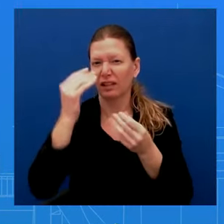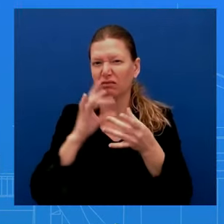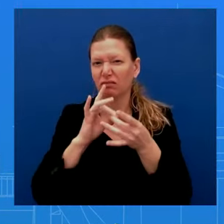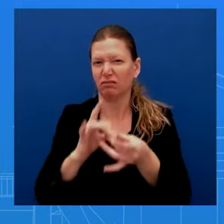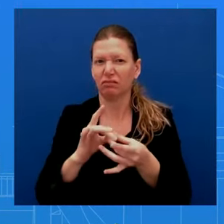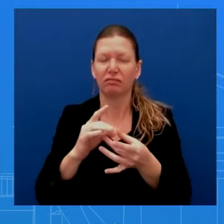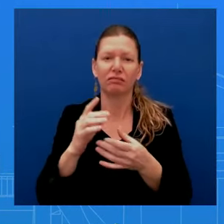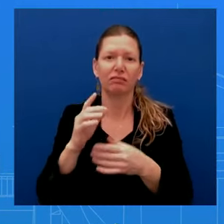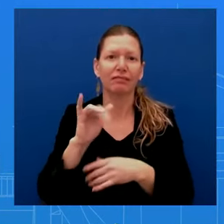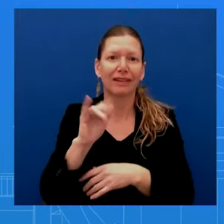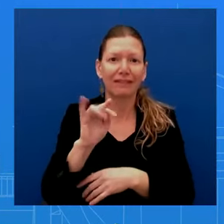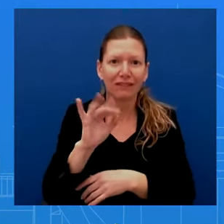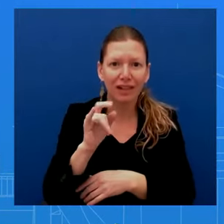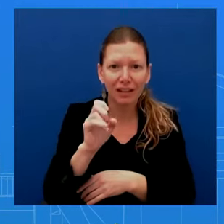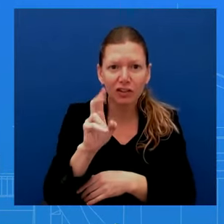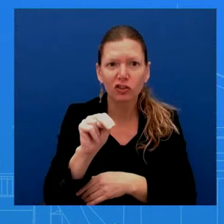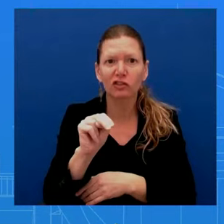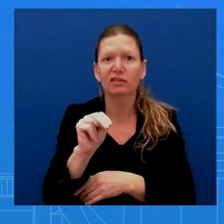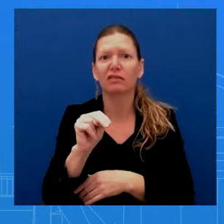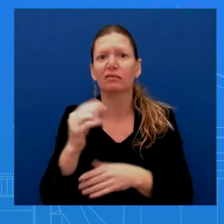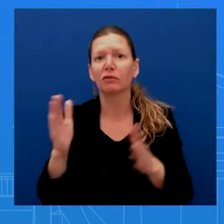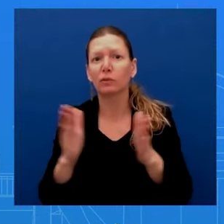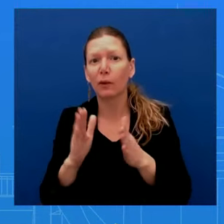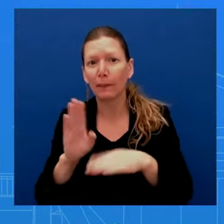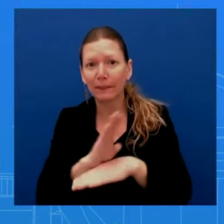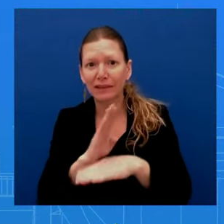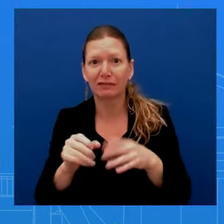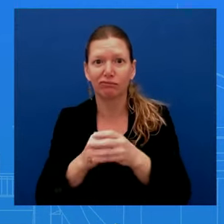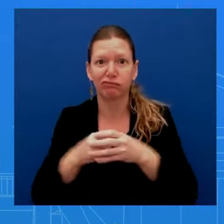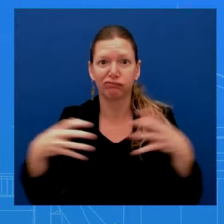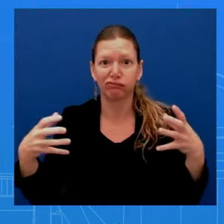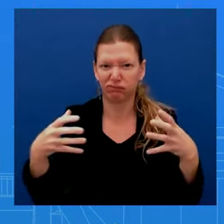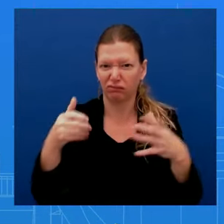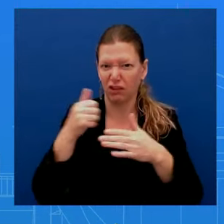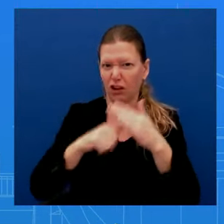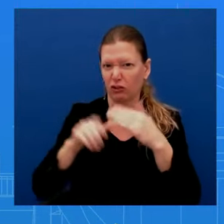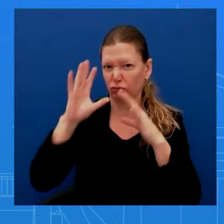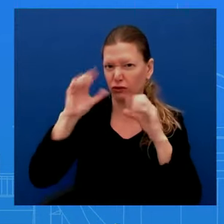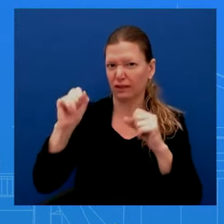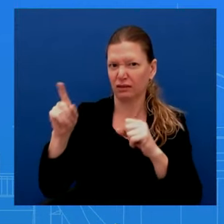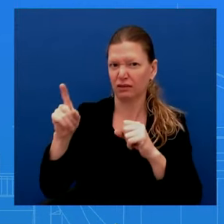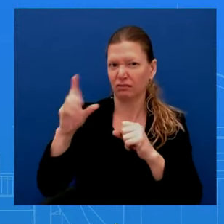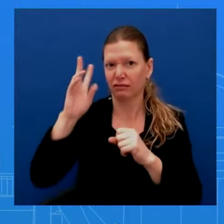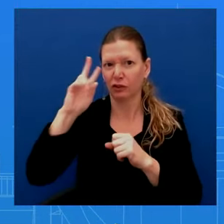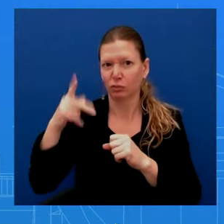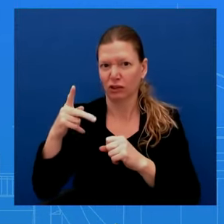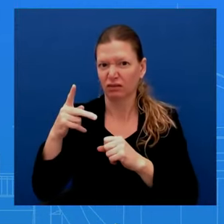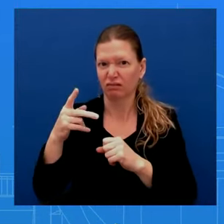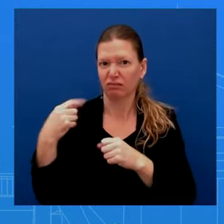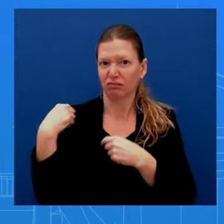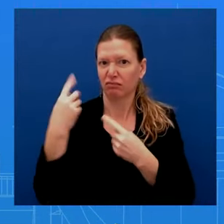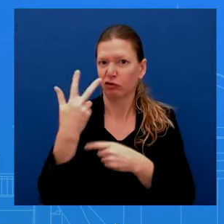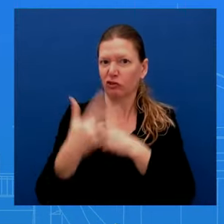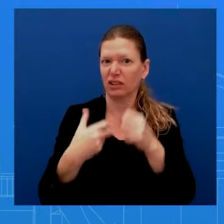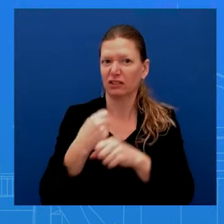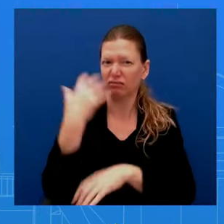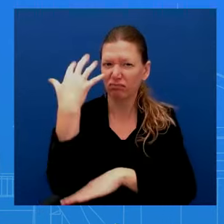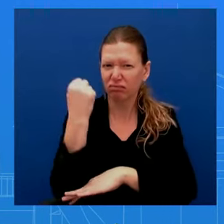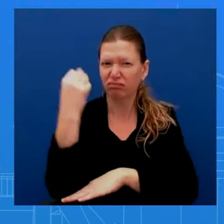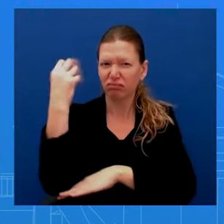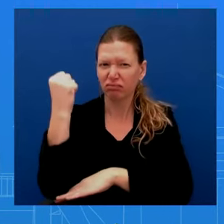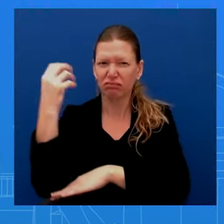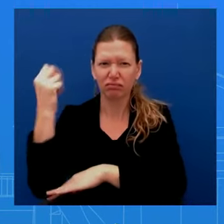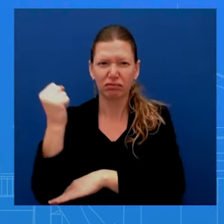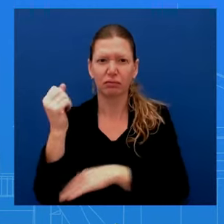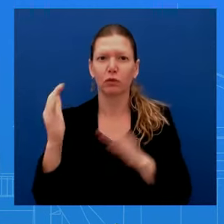President Harris, with three years in a row of record-breaking small business applications. With that, Lael, the floor is yours.